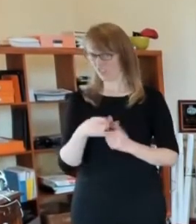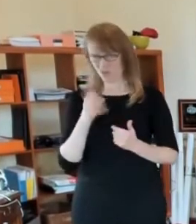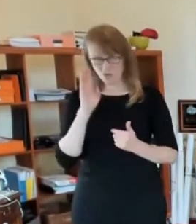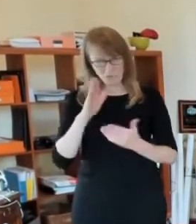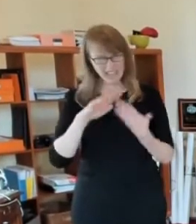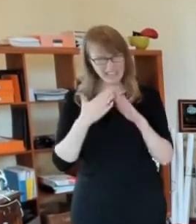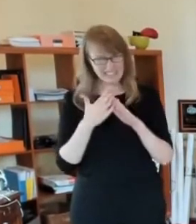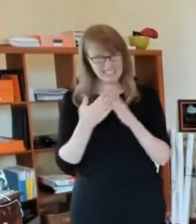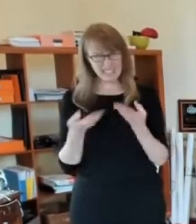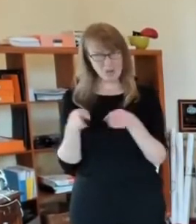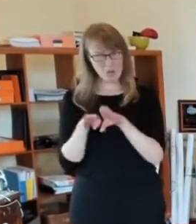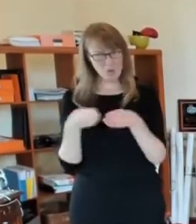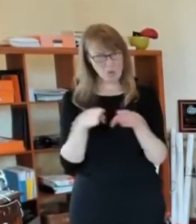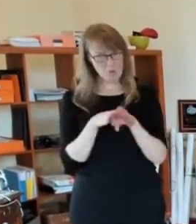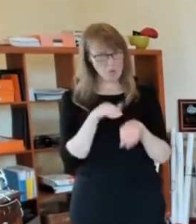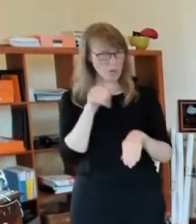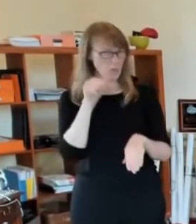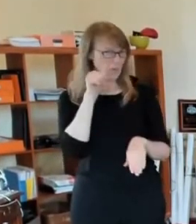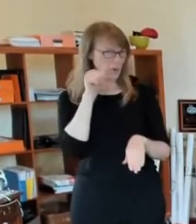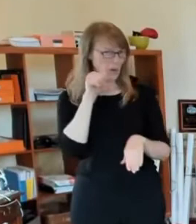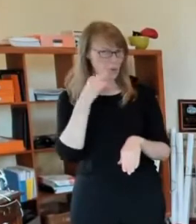You know, McHale, um,